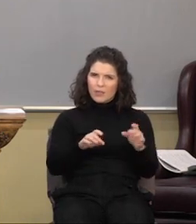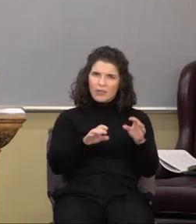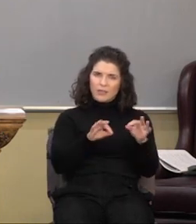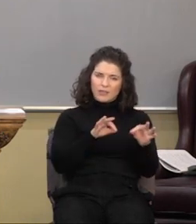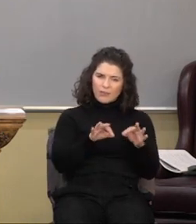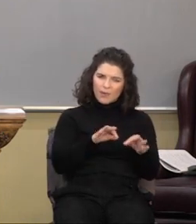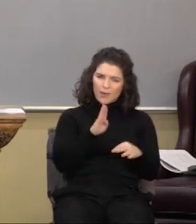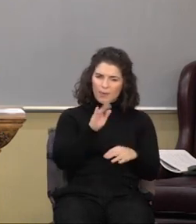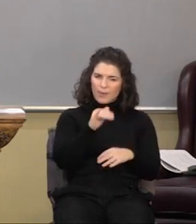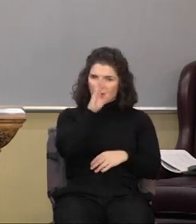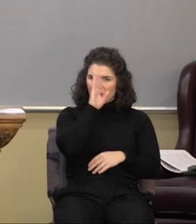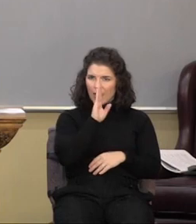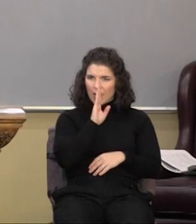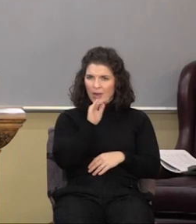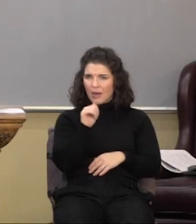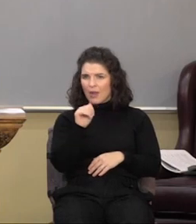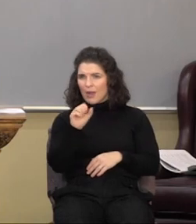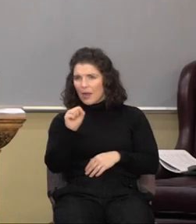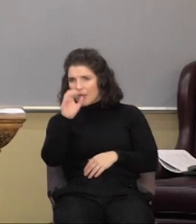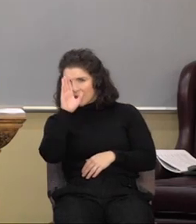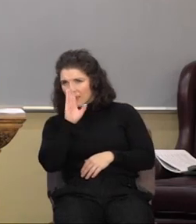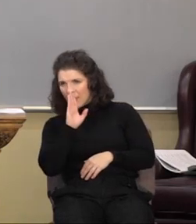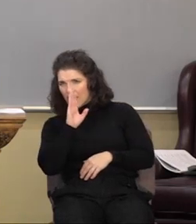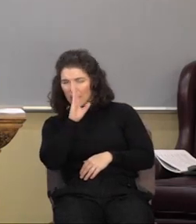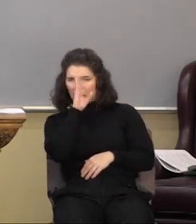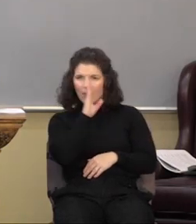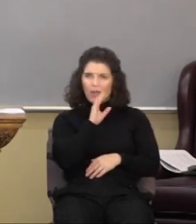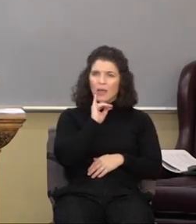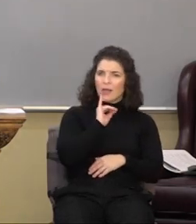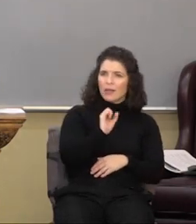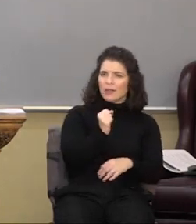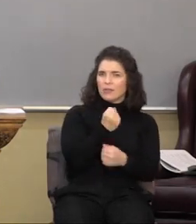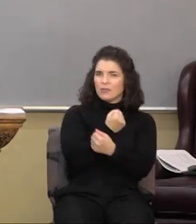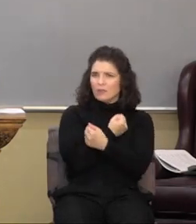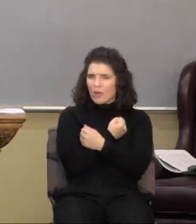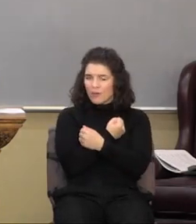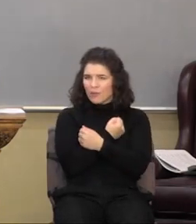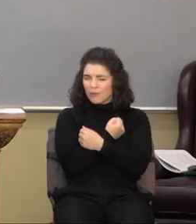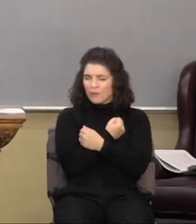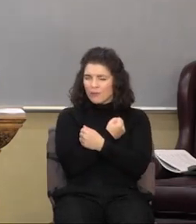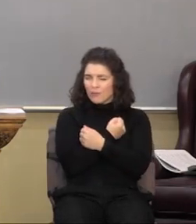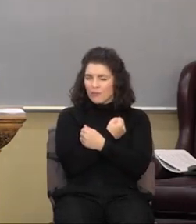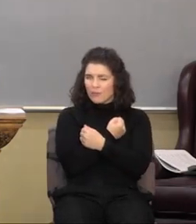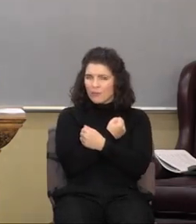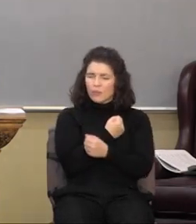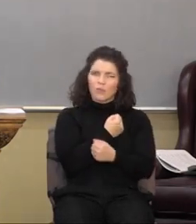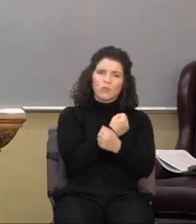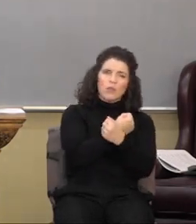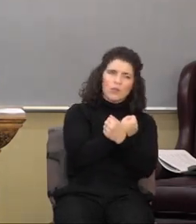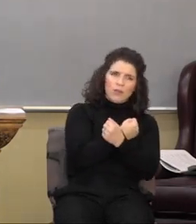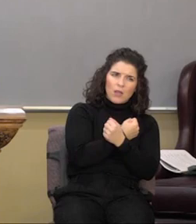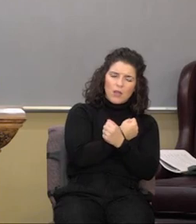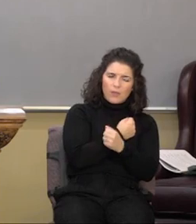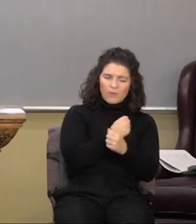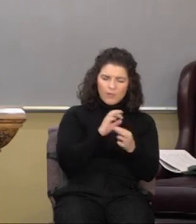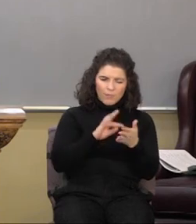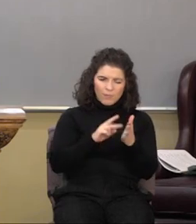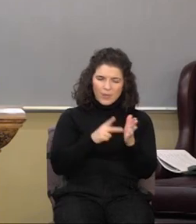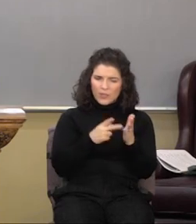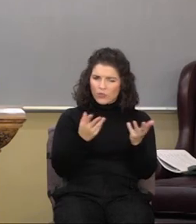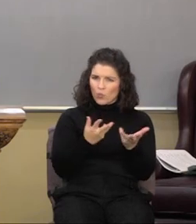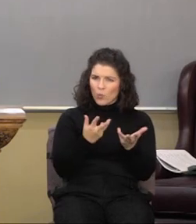God. God is love. So to love entails the willingness to gift